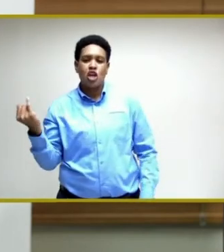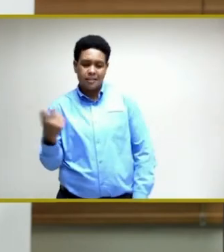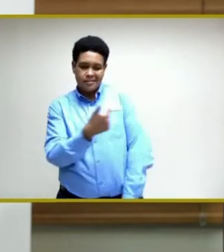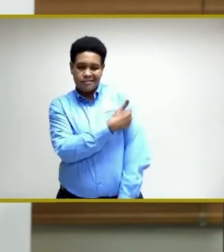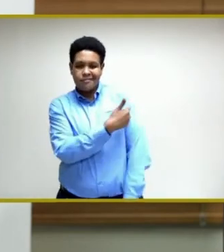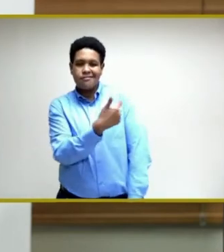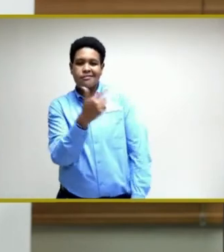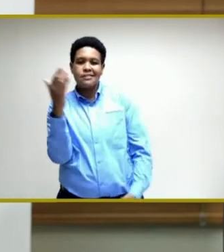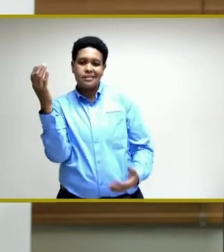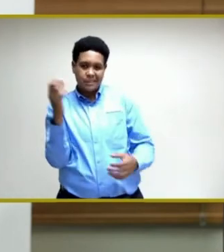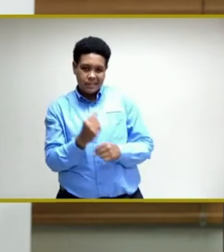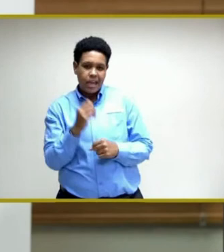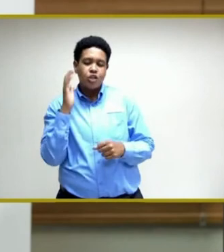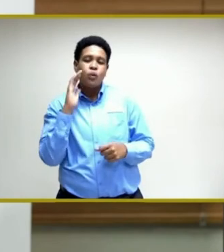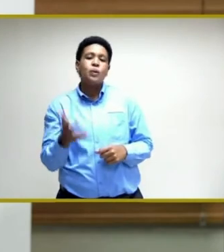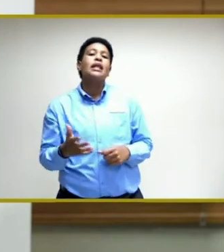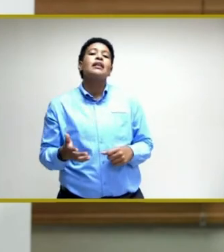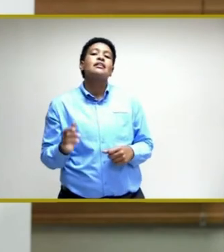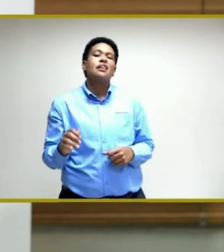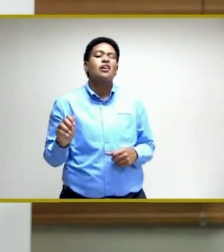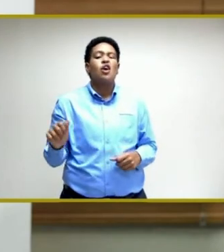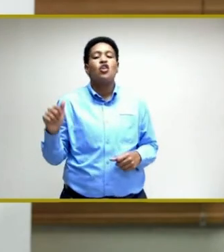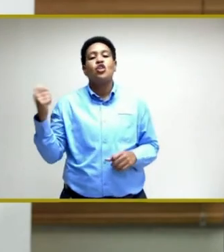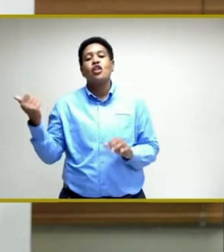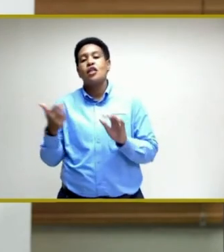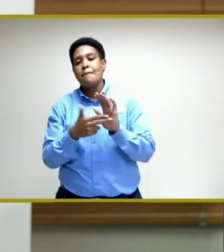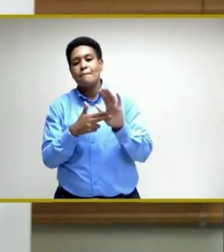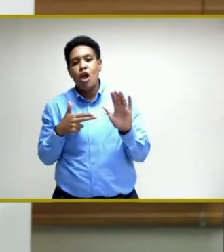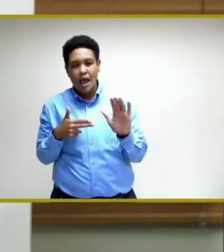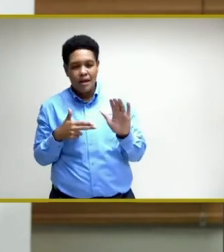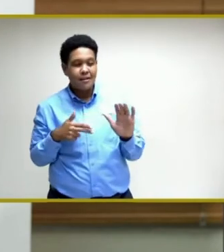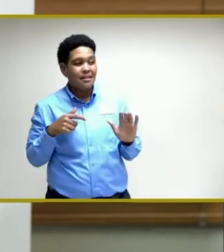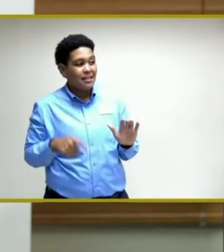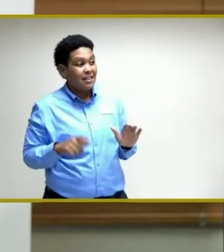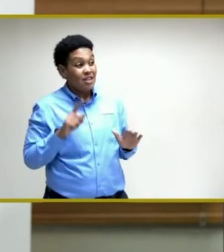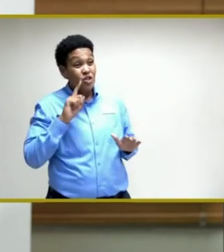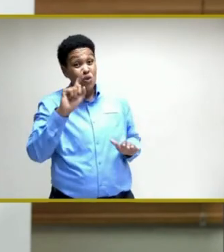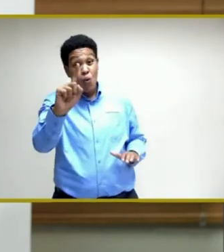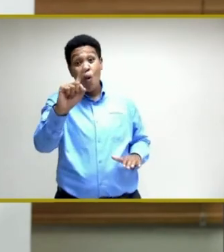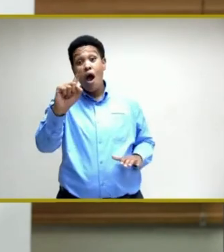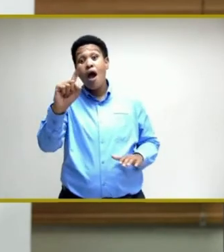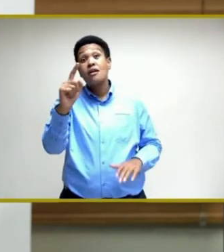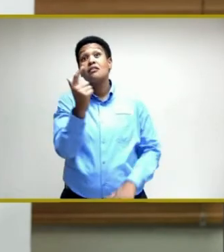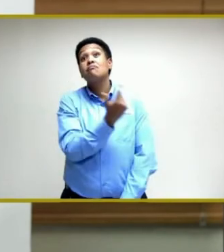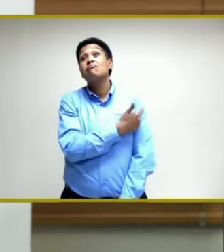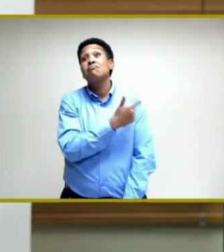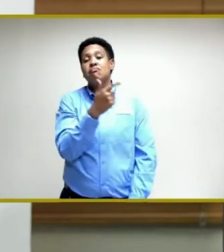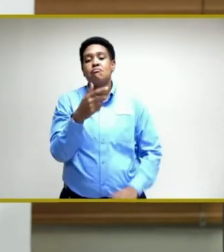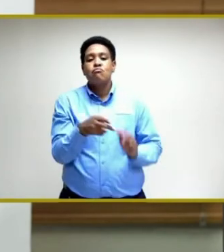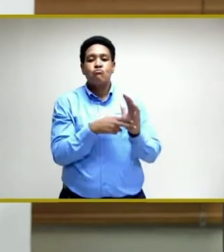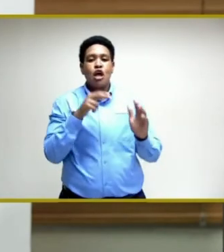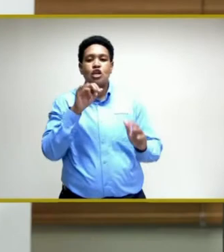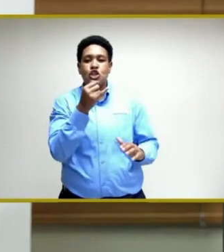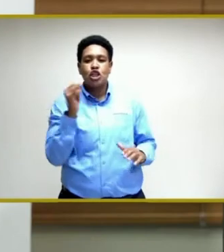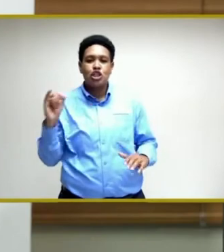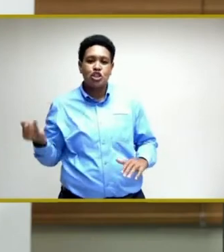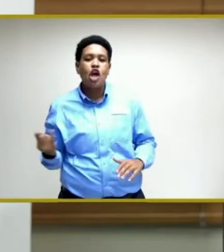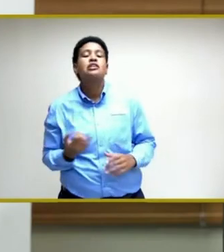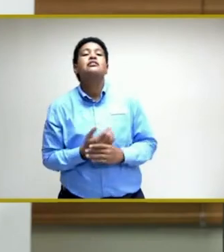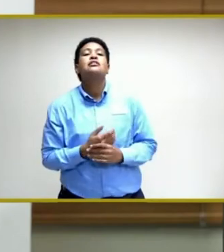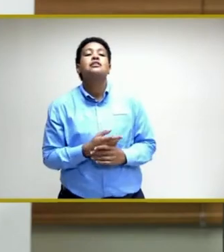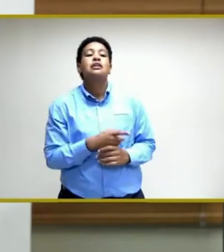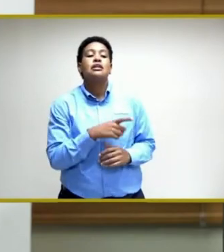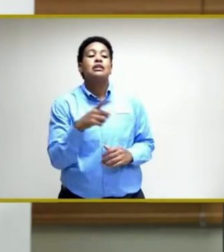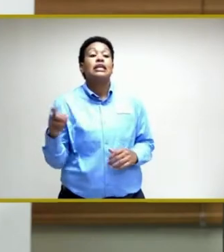vaccines. So, that's another brand. This is a single-dose brand, Johnson & Johnson. And these